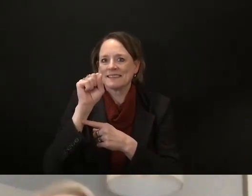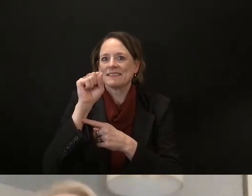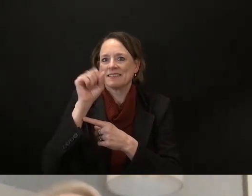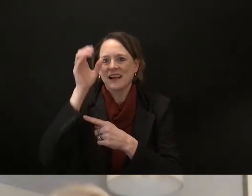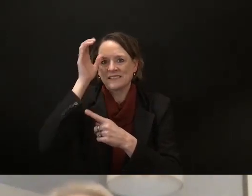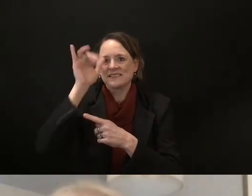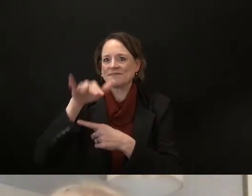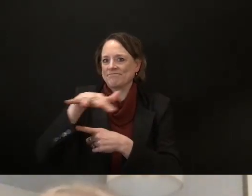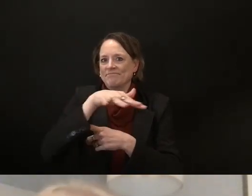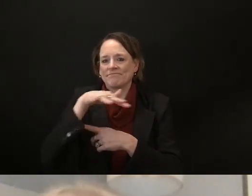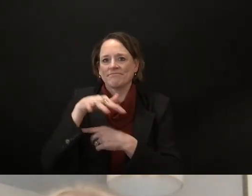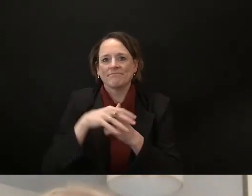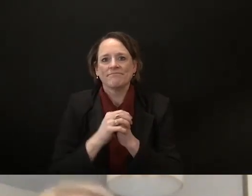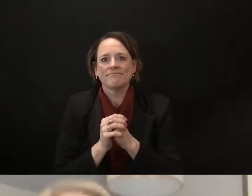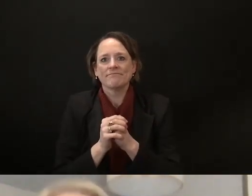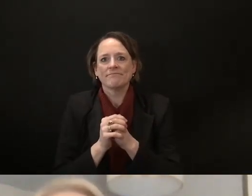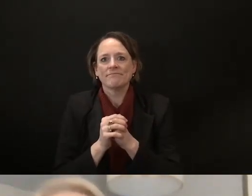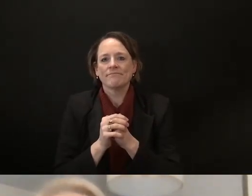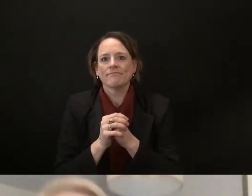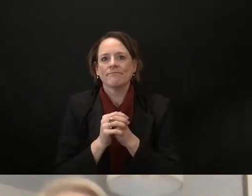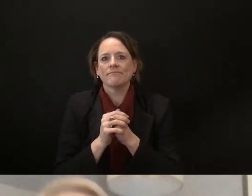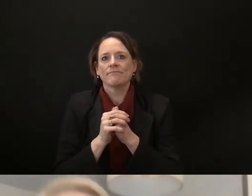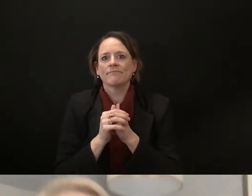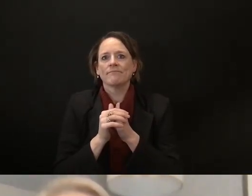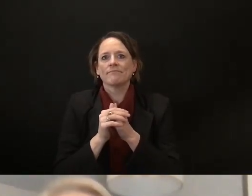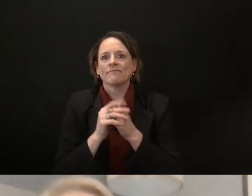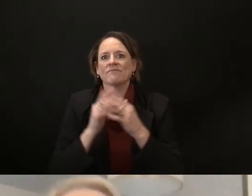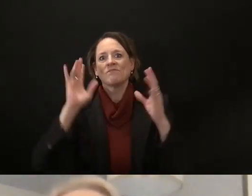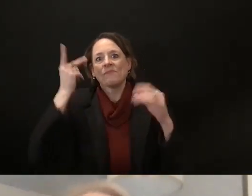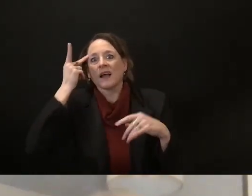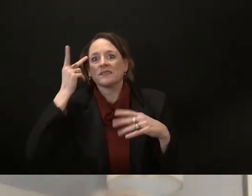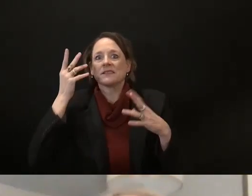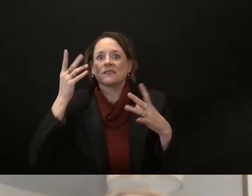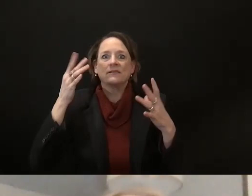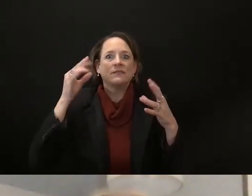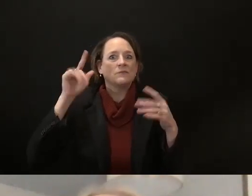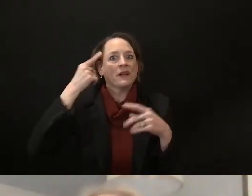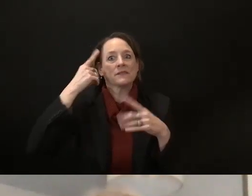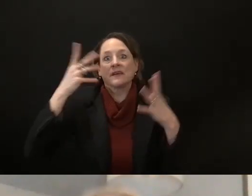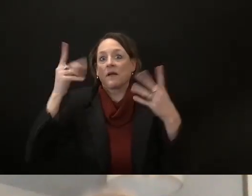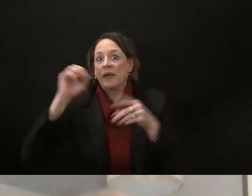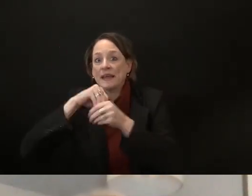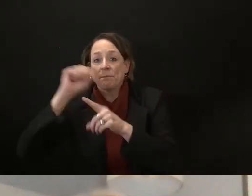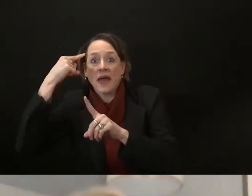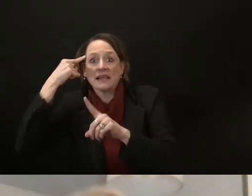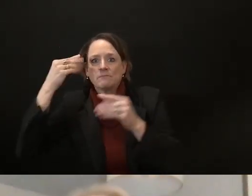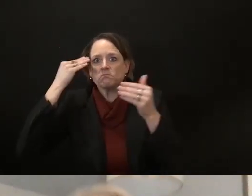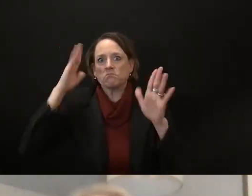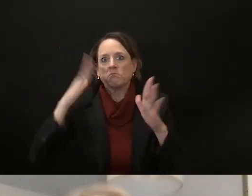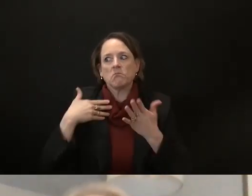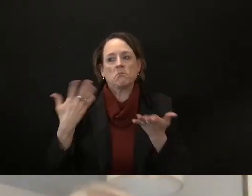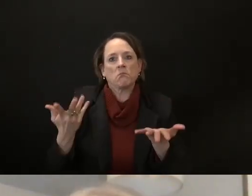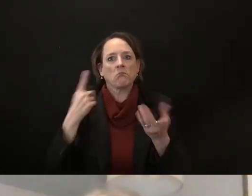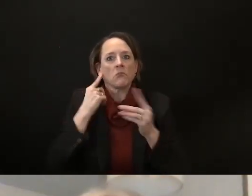there's not a whole lot going on which in my opinion right now is probably a good thing given the makeup of our legislature